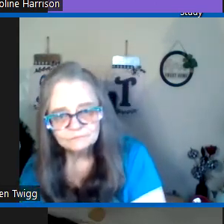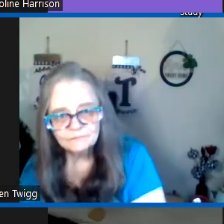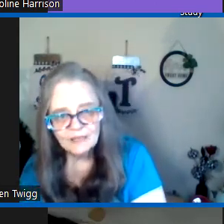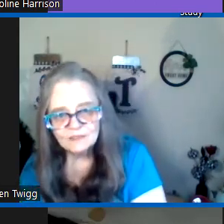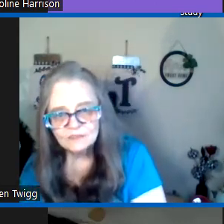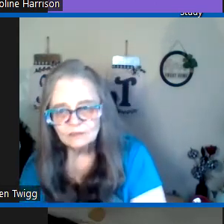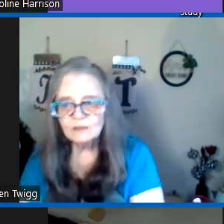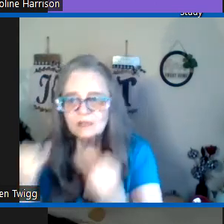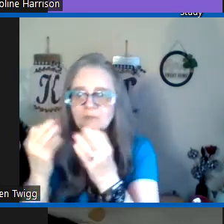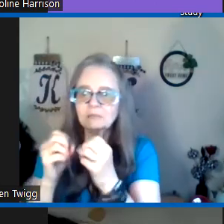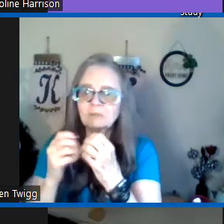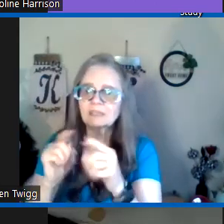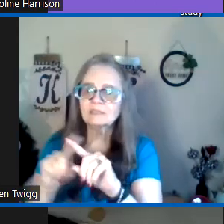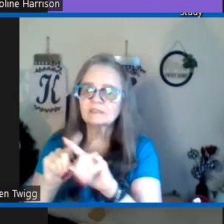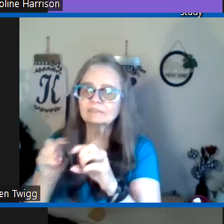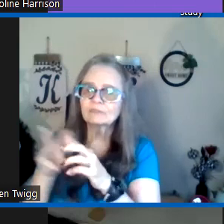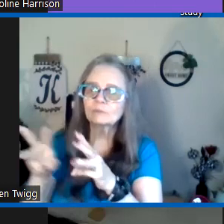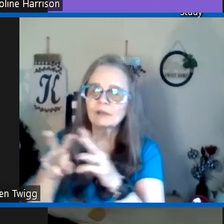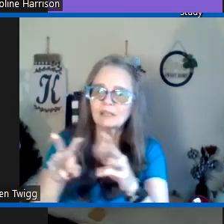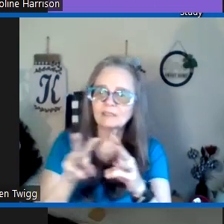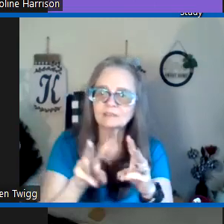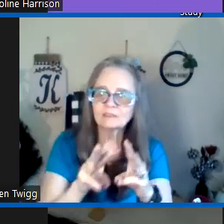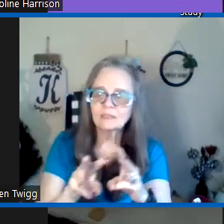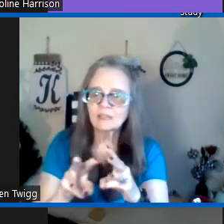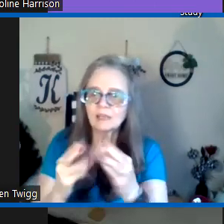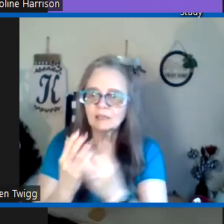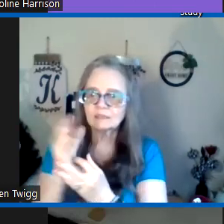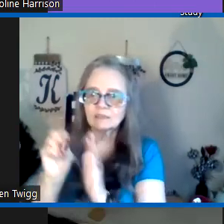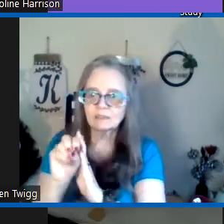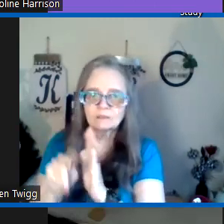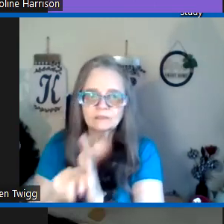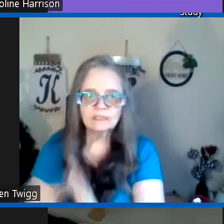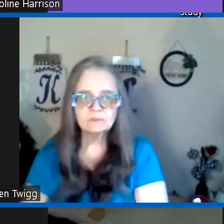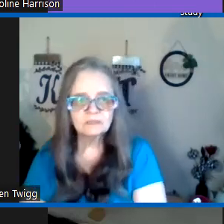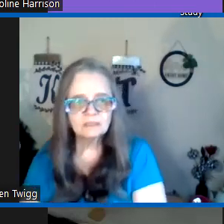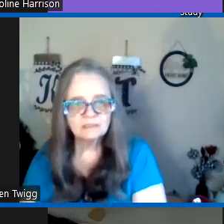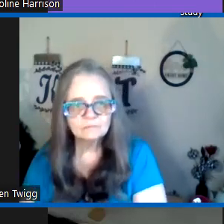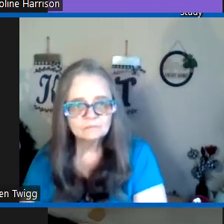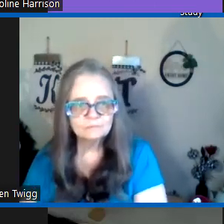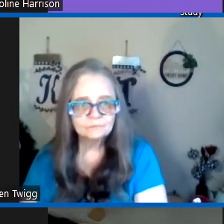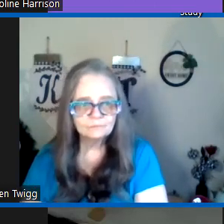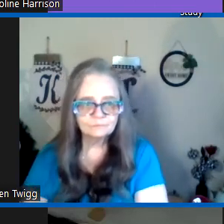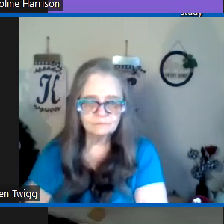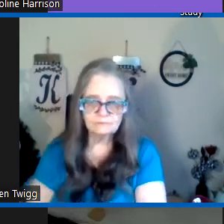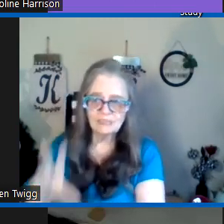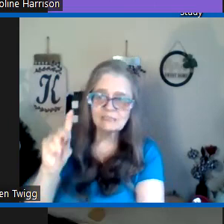so many many different ways in the Old Testament there